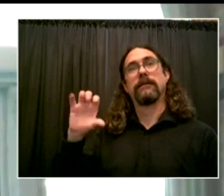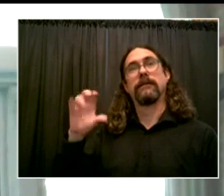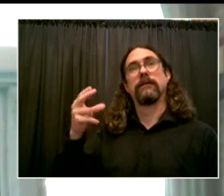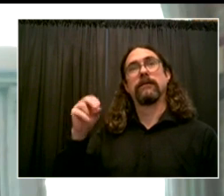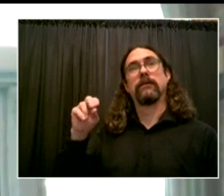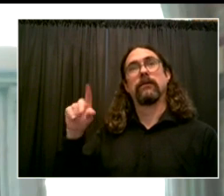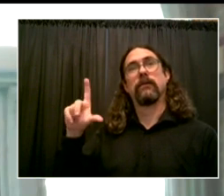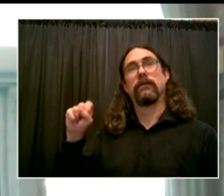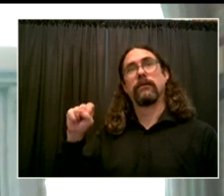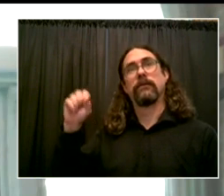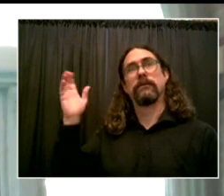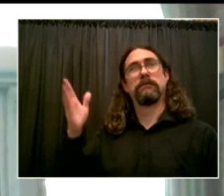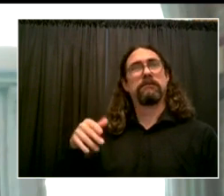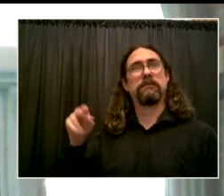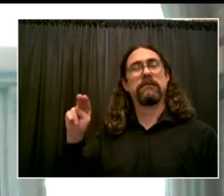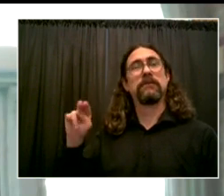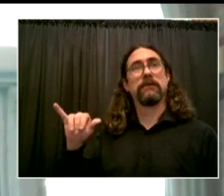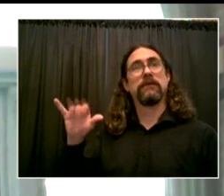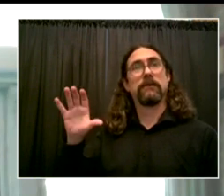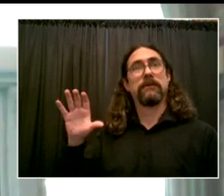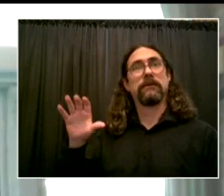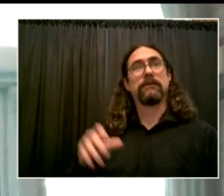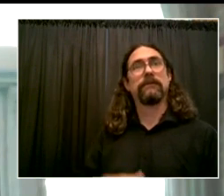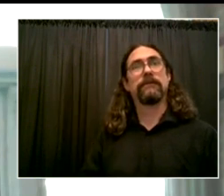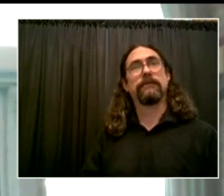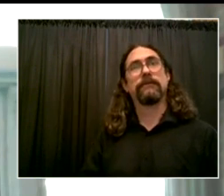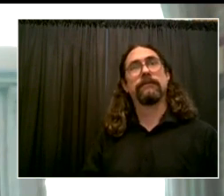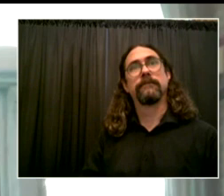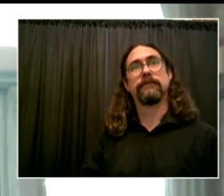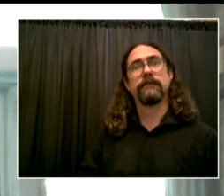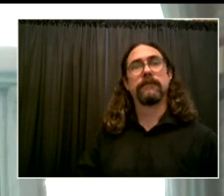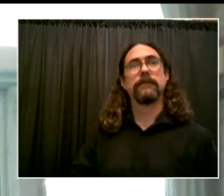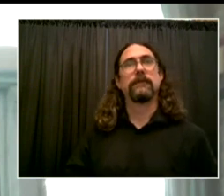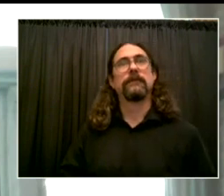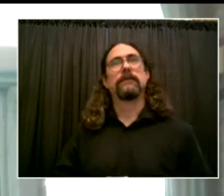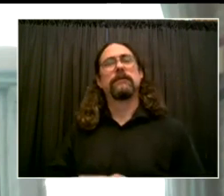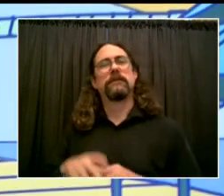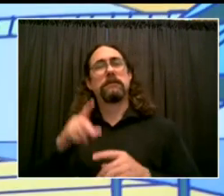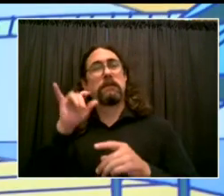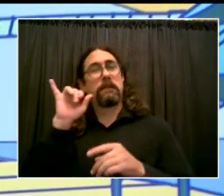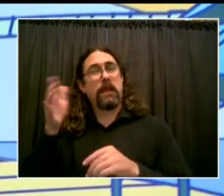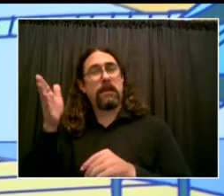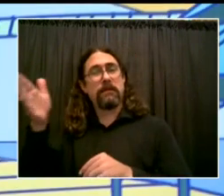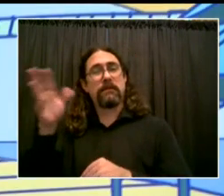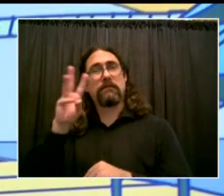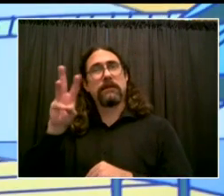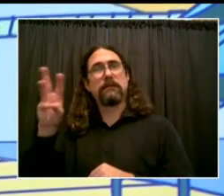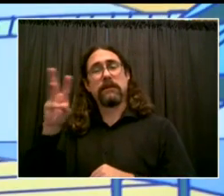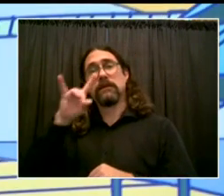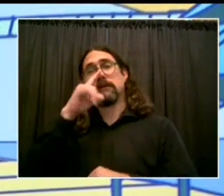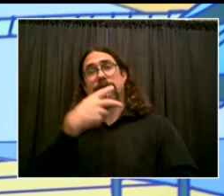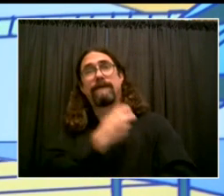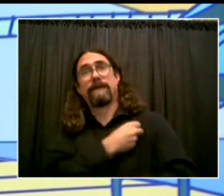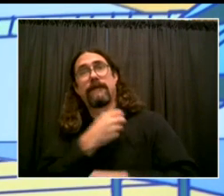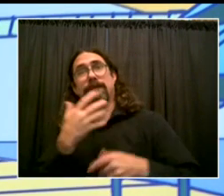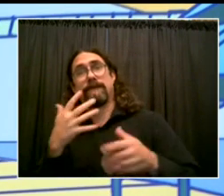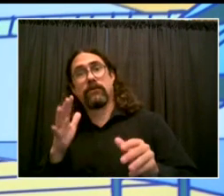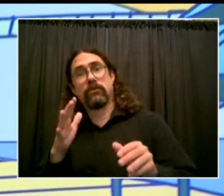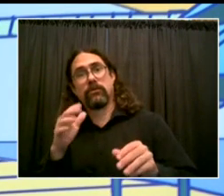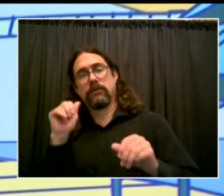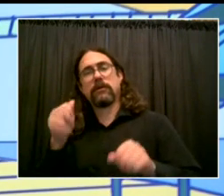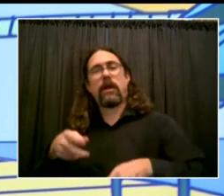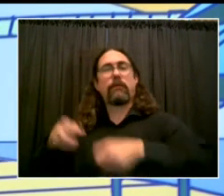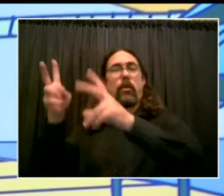are ready to start collecting that information from families. Thank you. Go ahead, Elizabeth. My second question